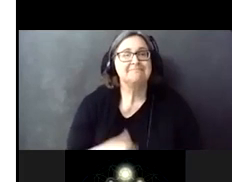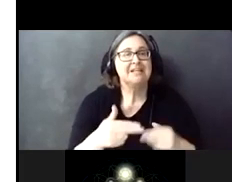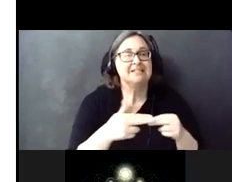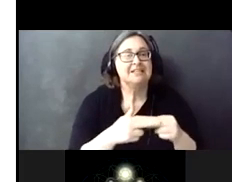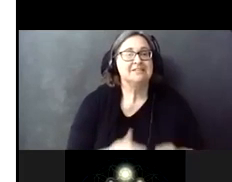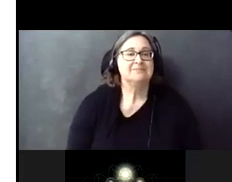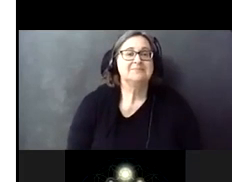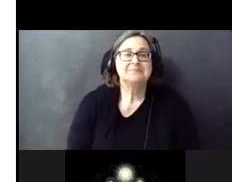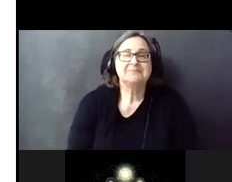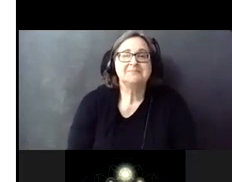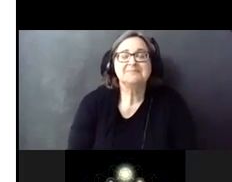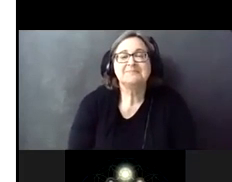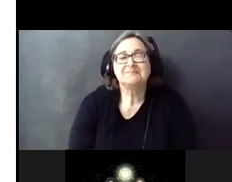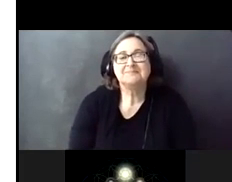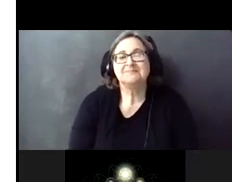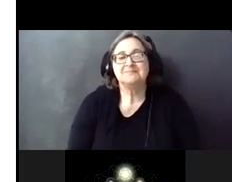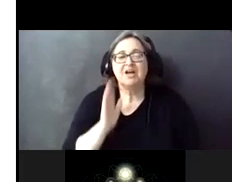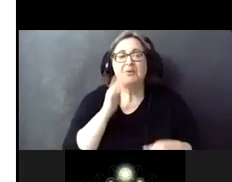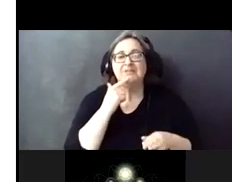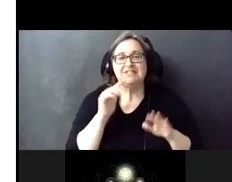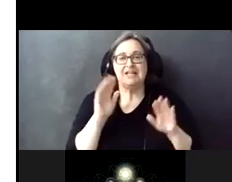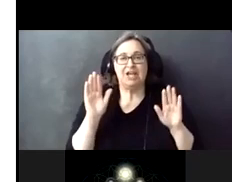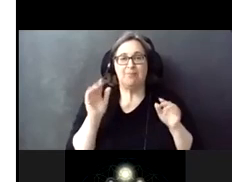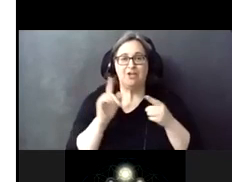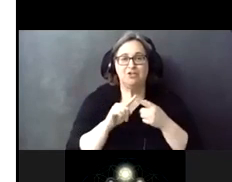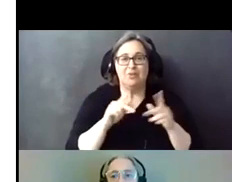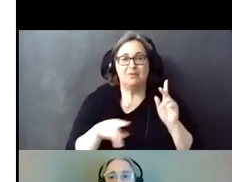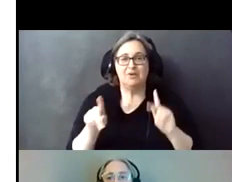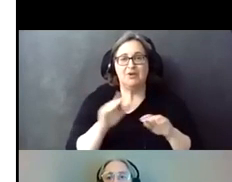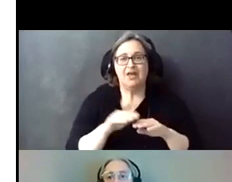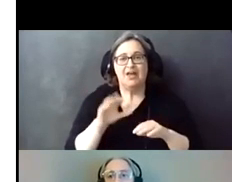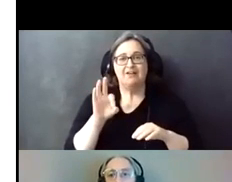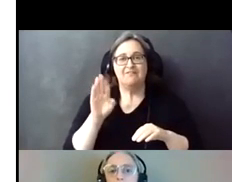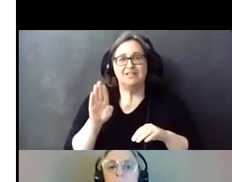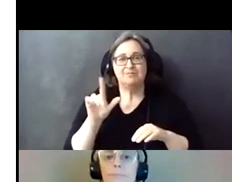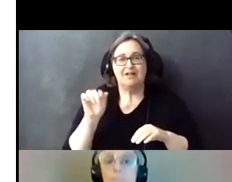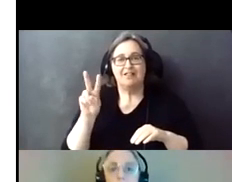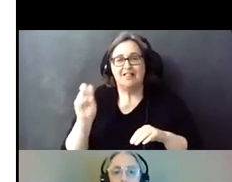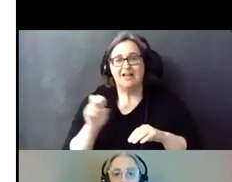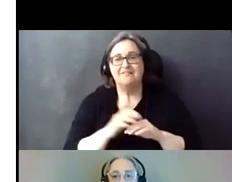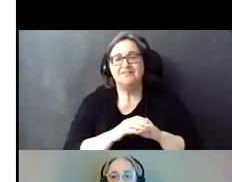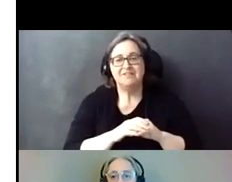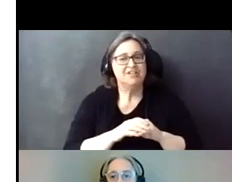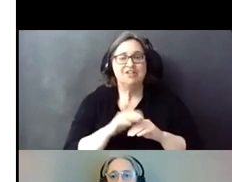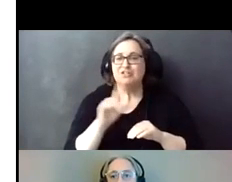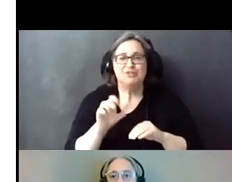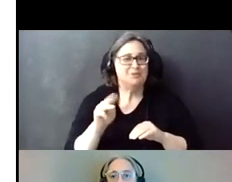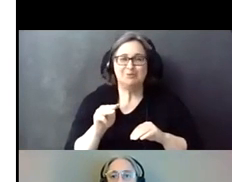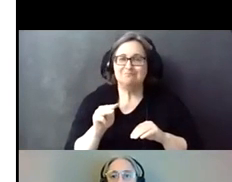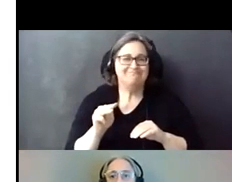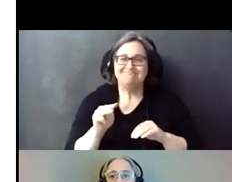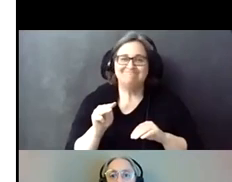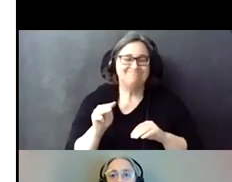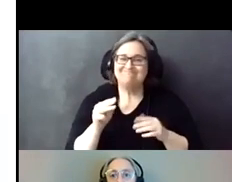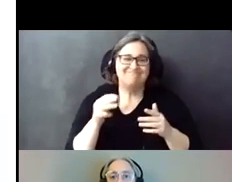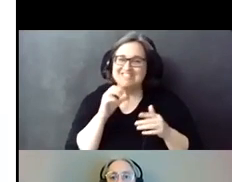all right so i'm going to say goodbye to those who are on facebook live uh it zoom doesn't allow you to stick